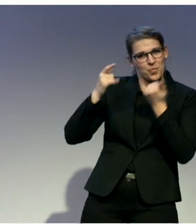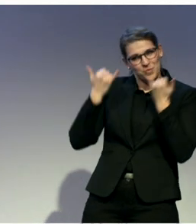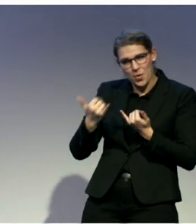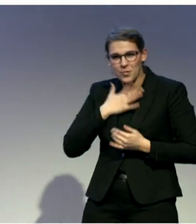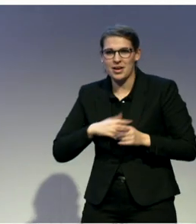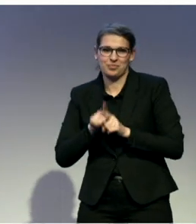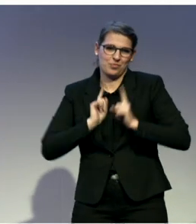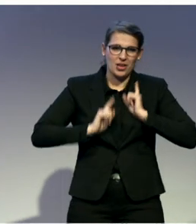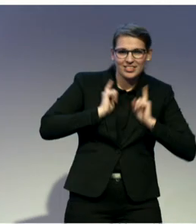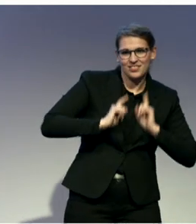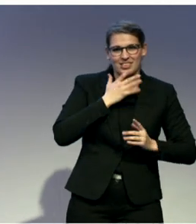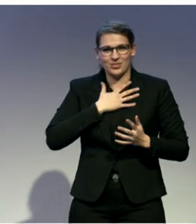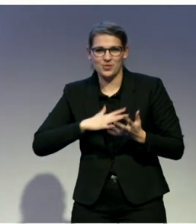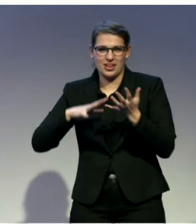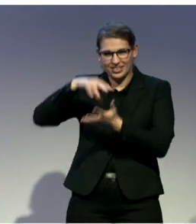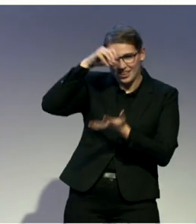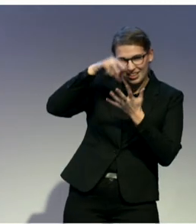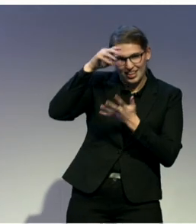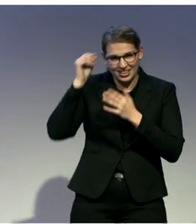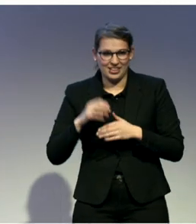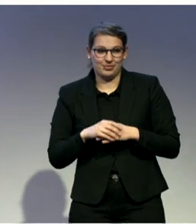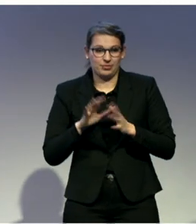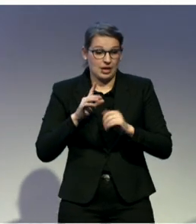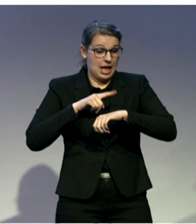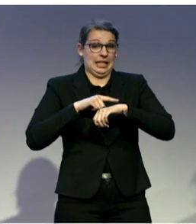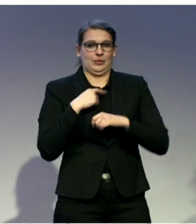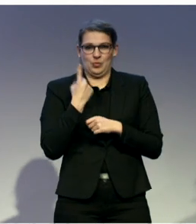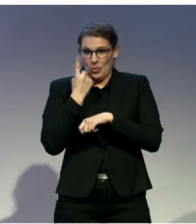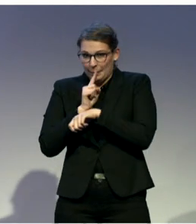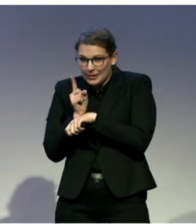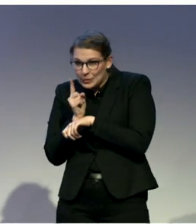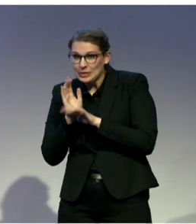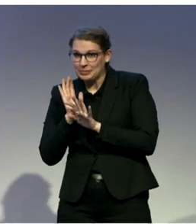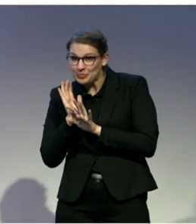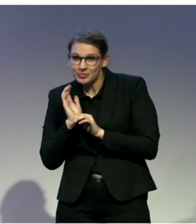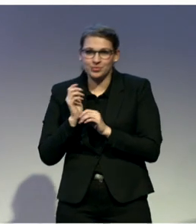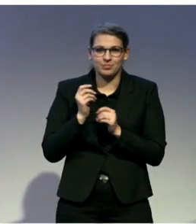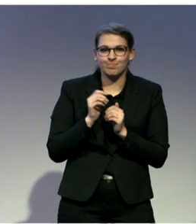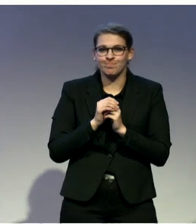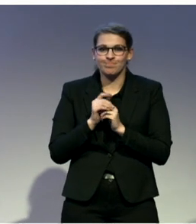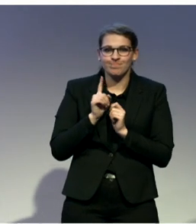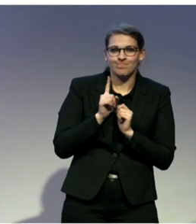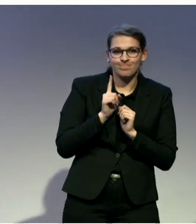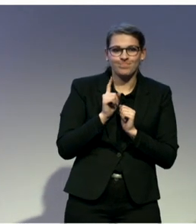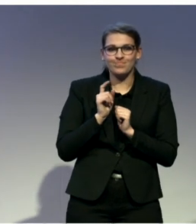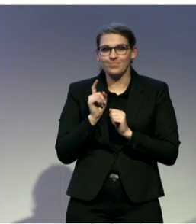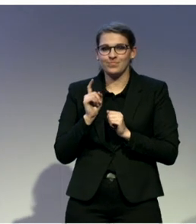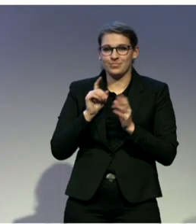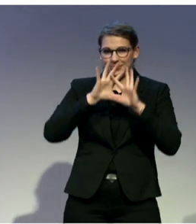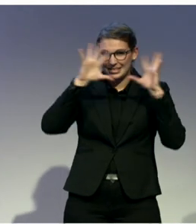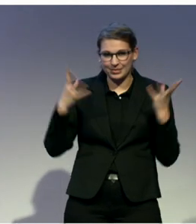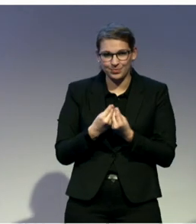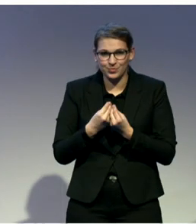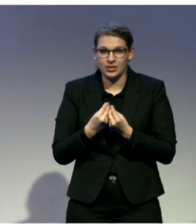I have one more minute. So if you can operate just a small thing, we gathered more than 500 people